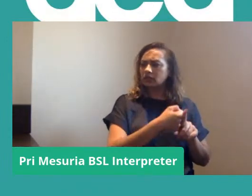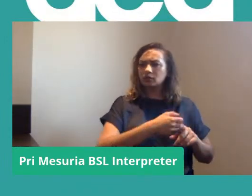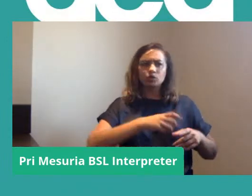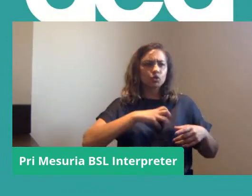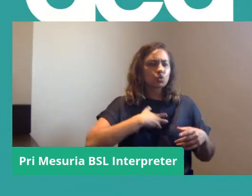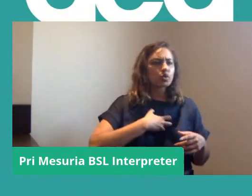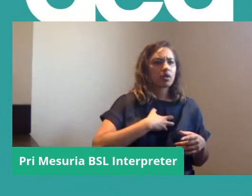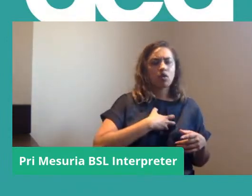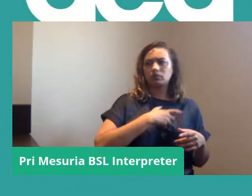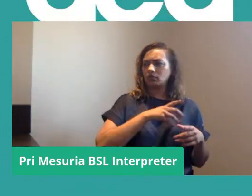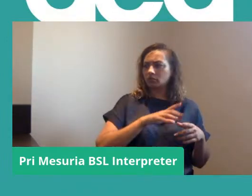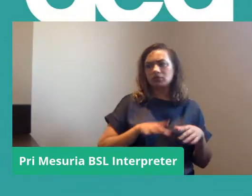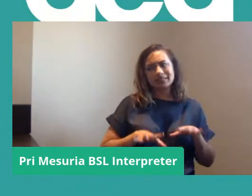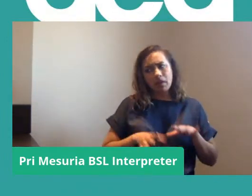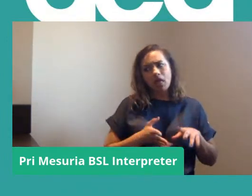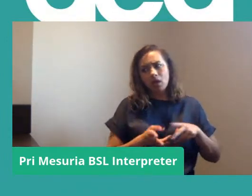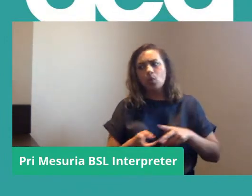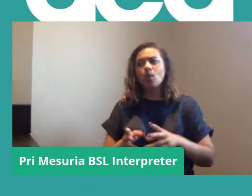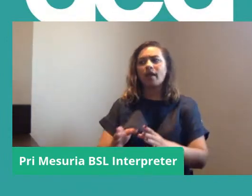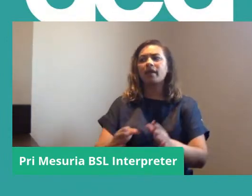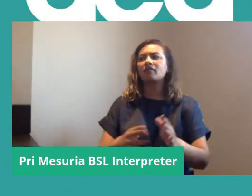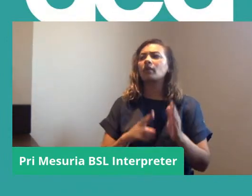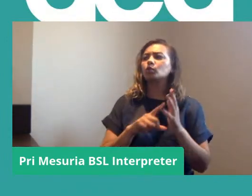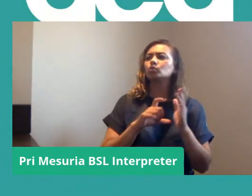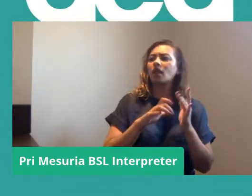exemplified by the UTLA.